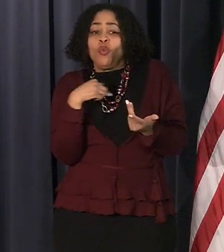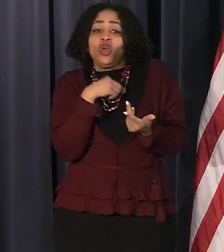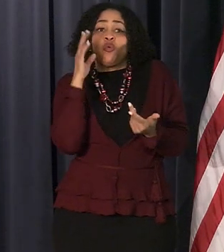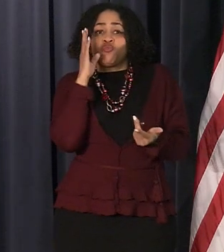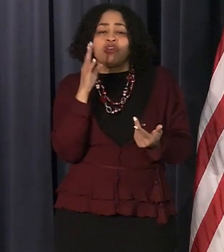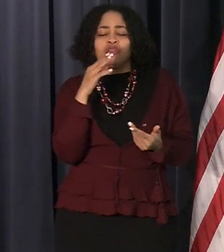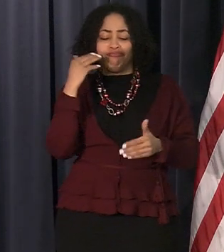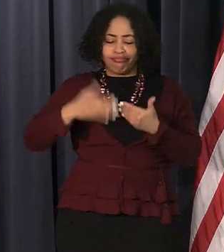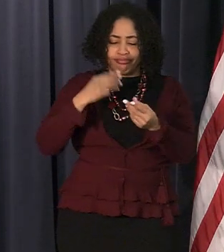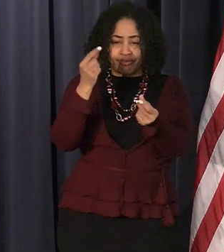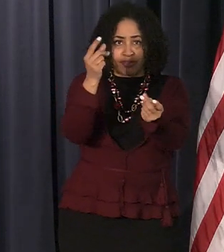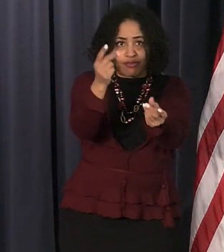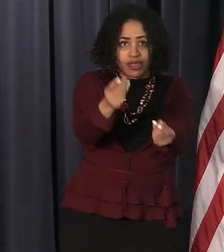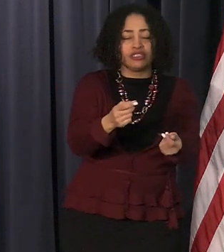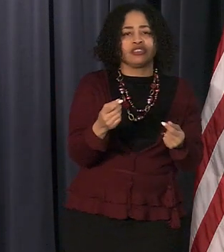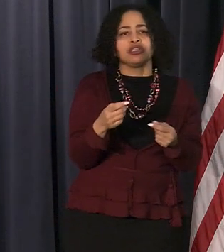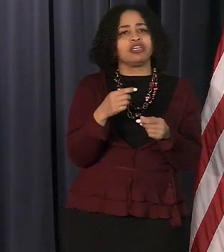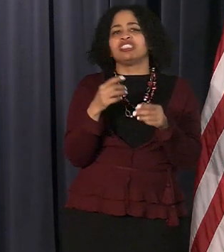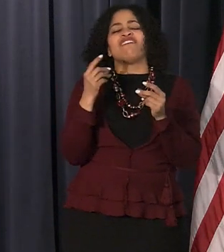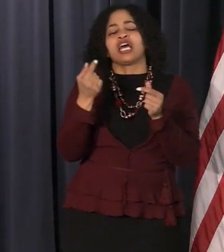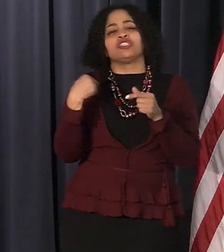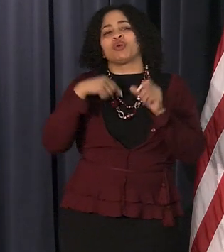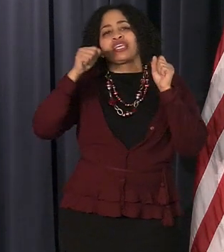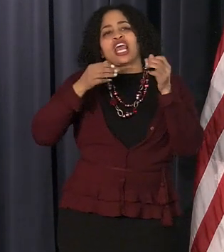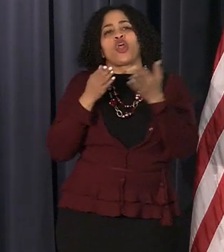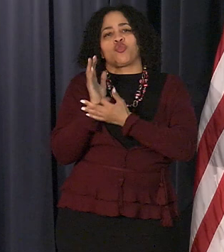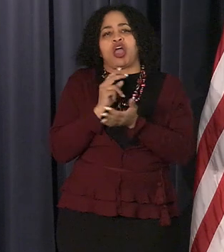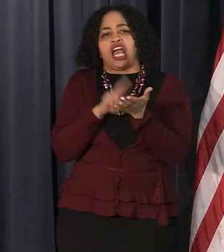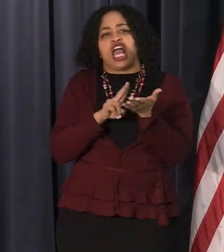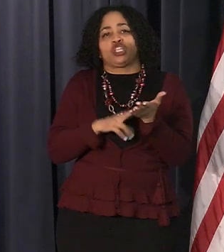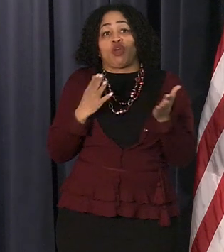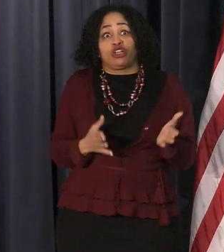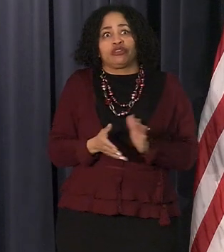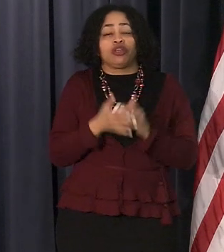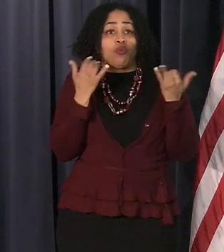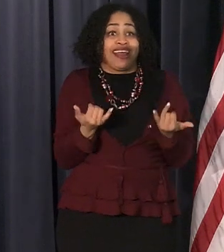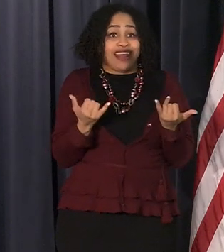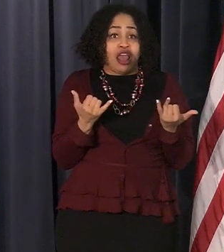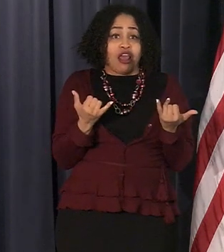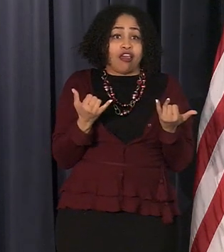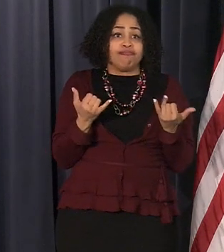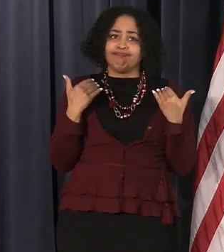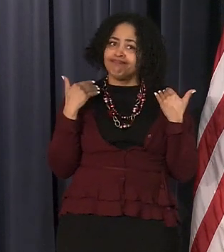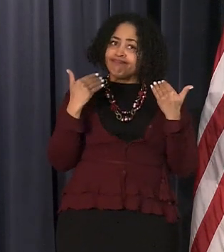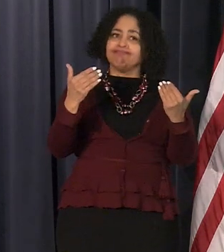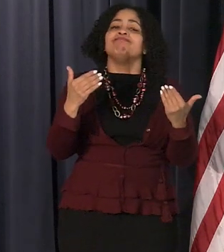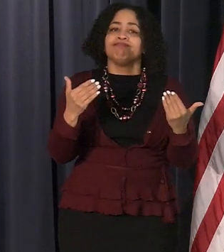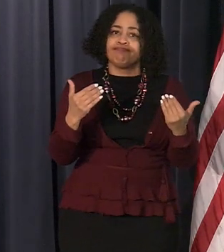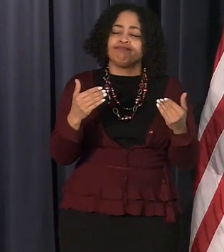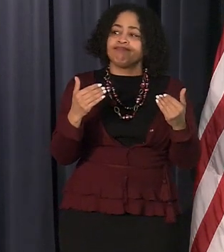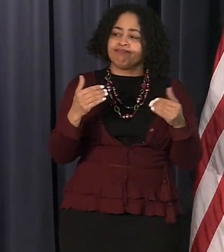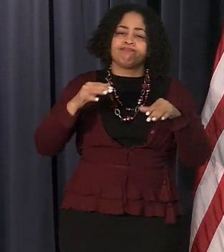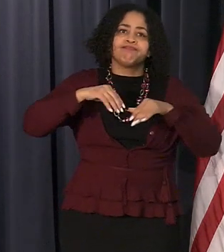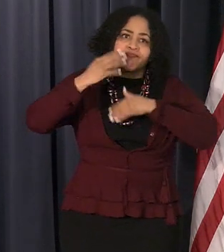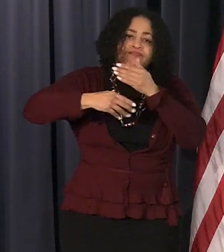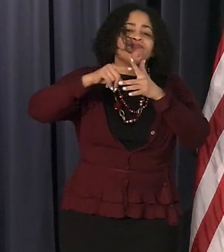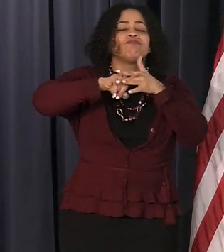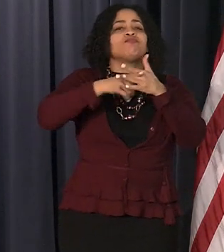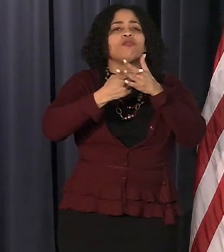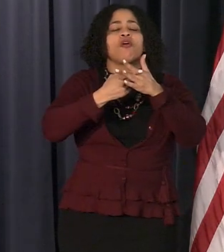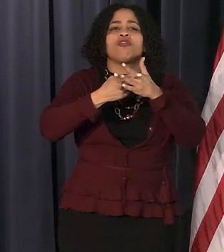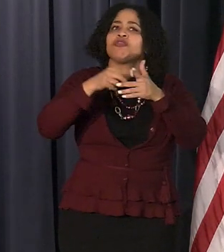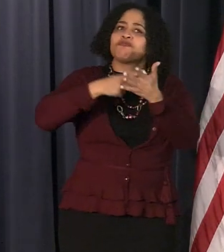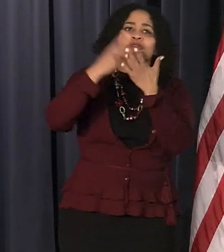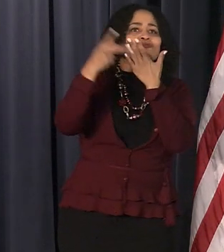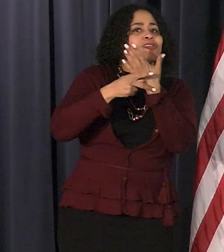contractors will allow so right now we need to move on aviation sub victoria park let's get this program